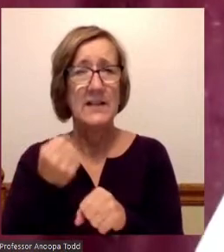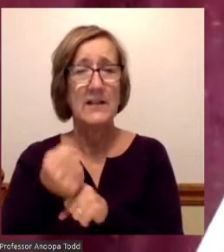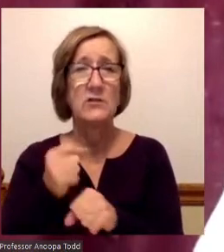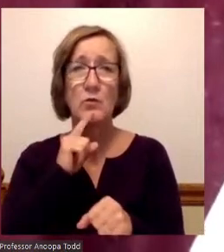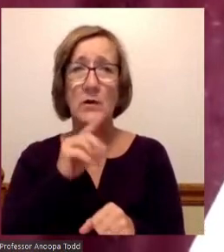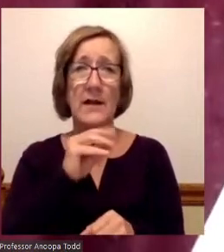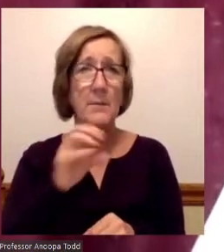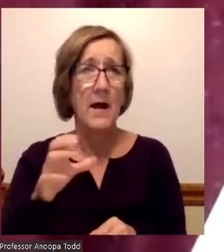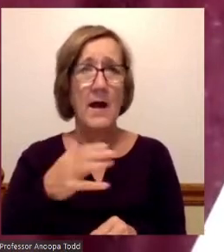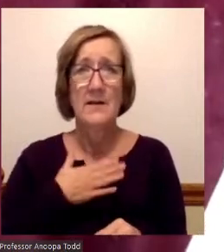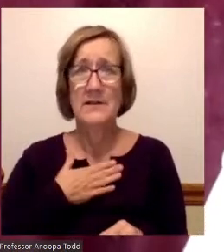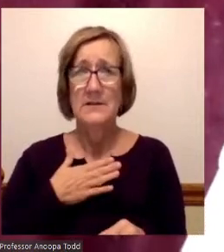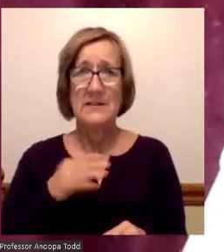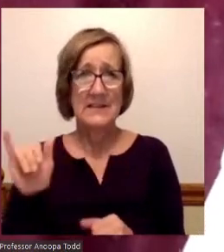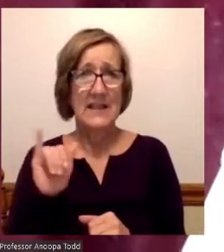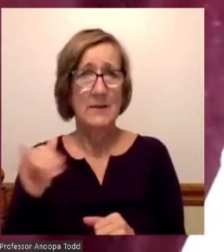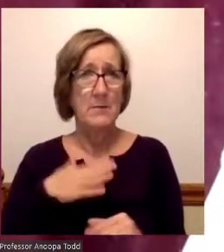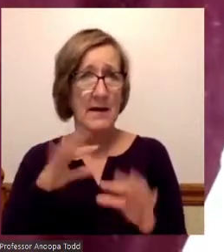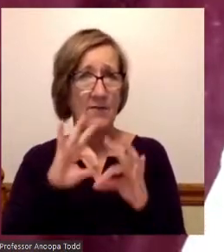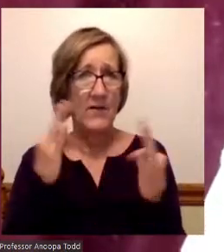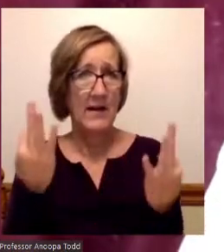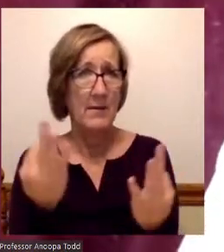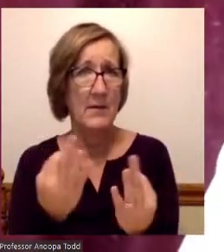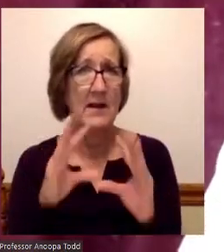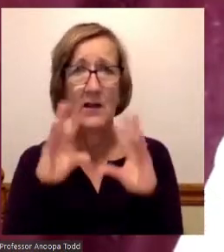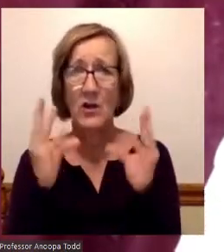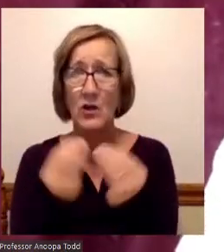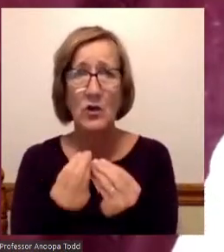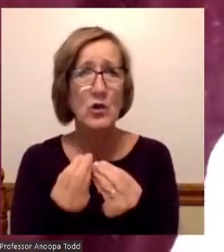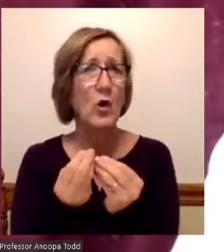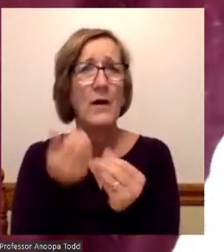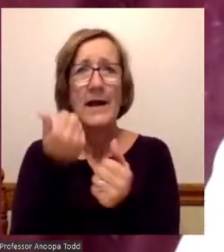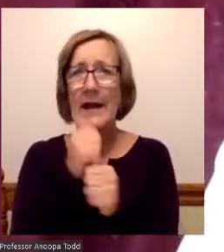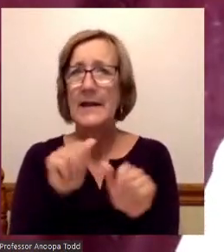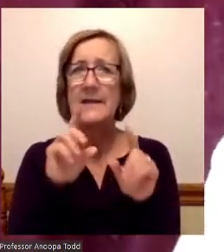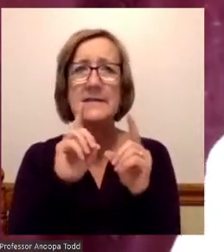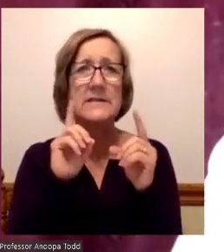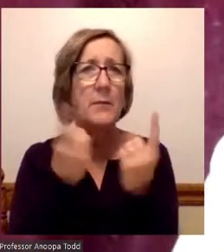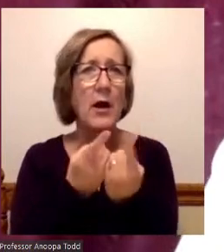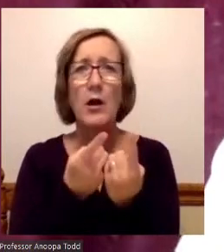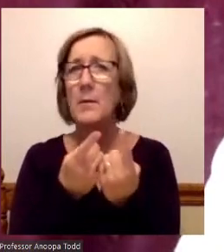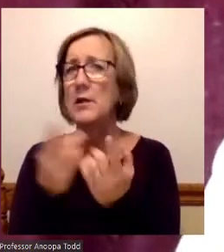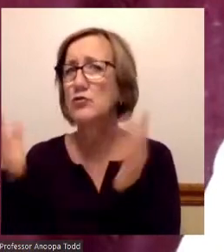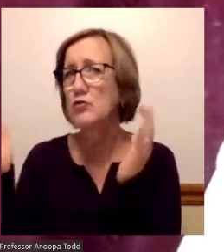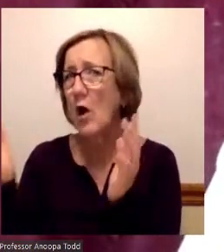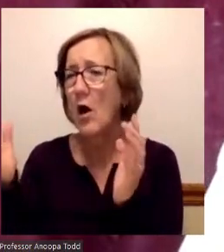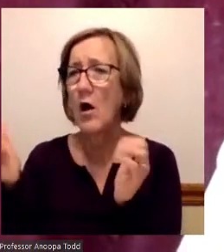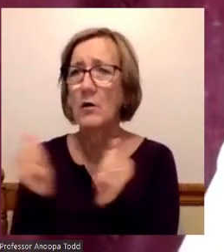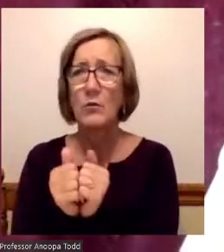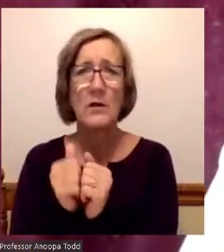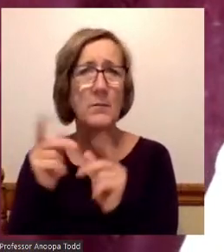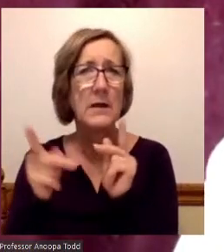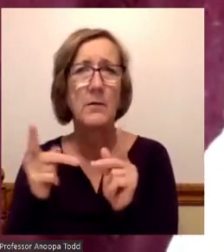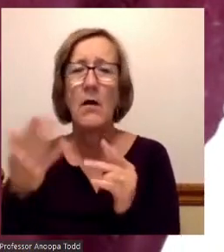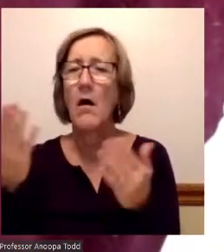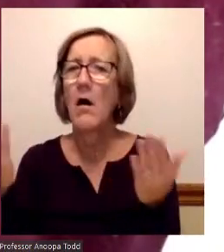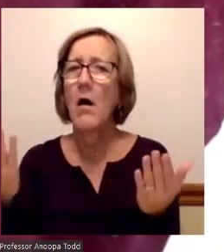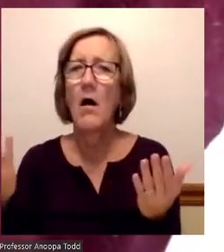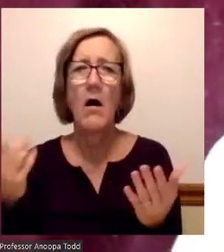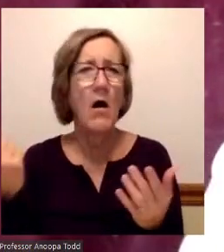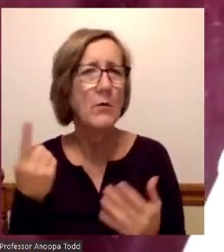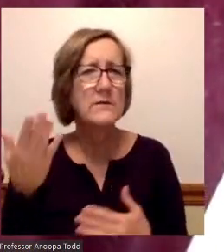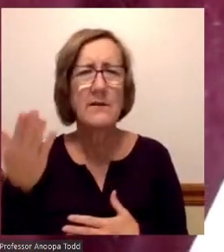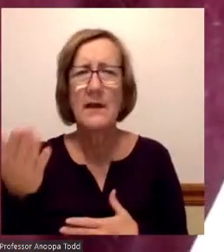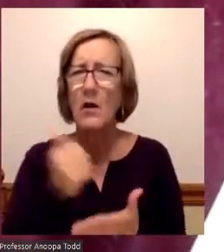You can go onto campus at any time, and you can go in any department and speak with people, and they're always there, and they're always helpful, and that's really